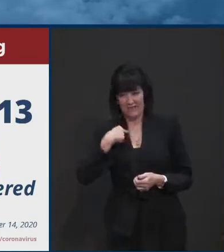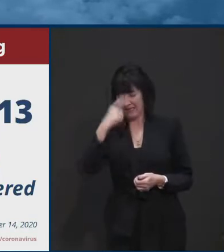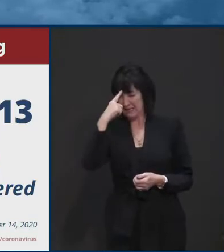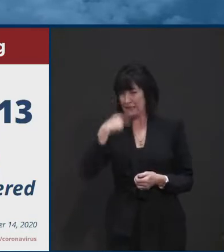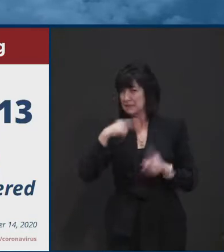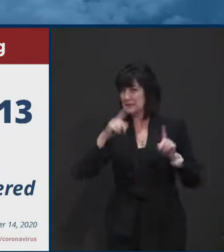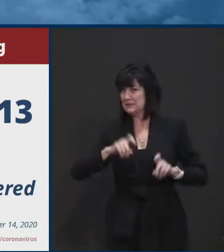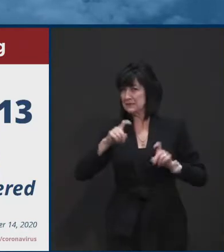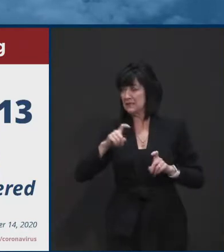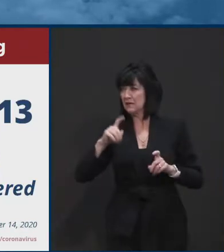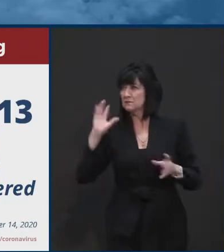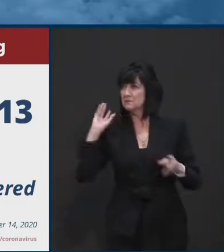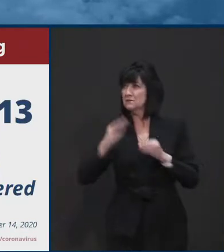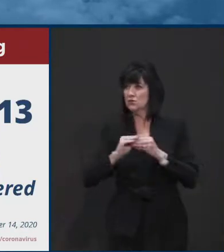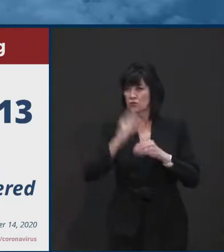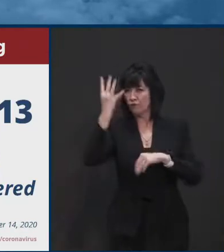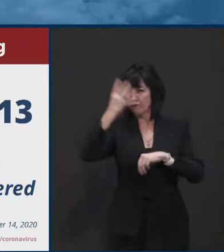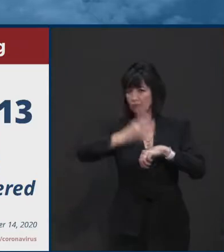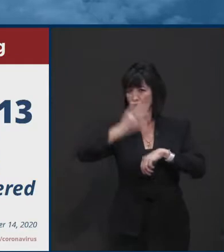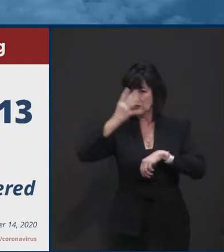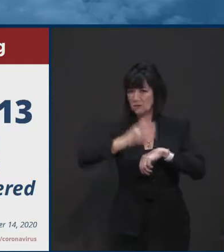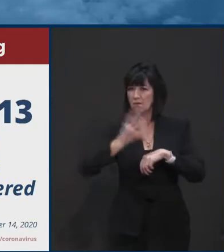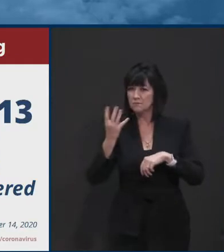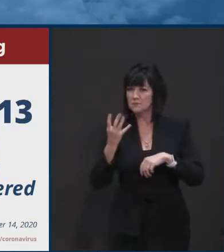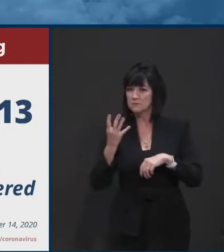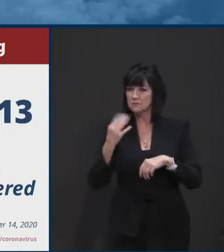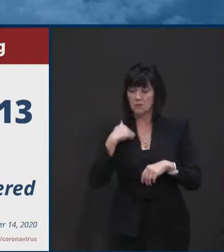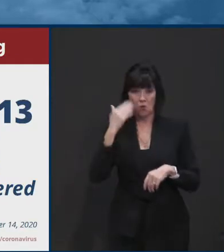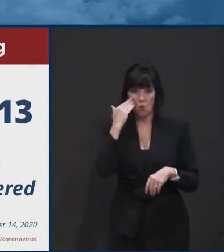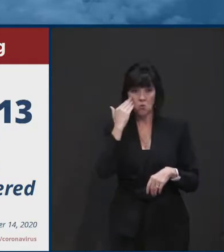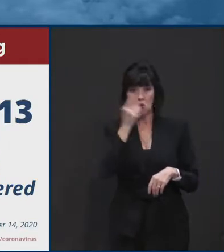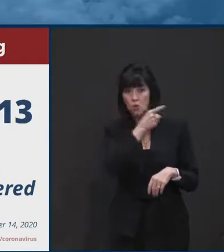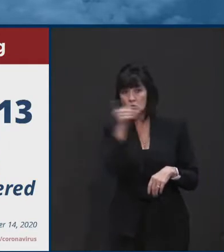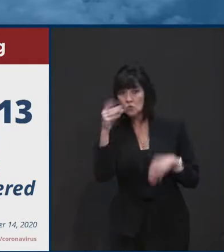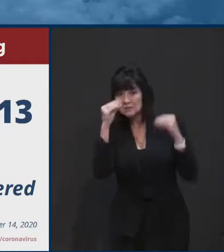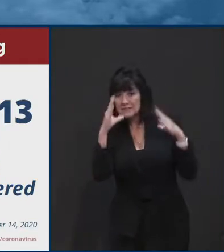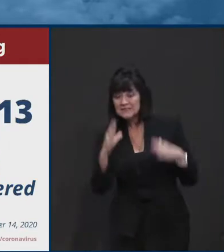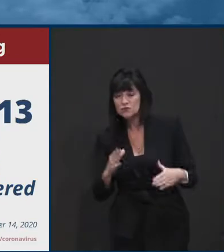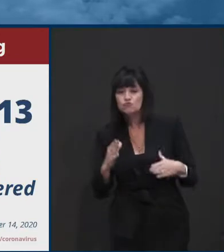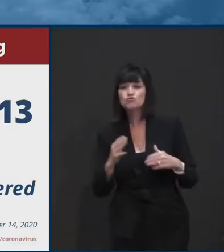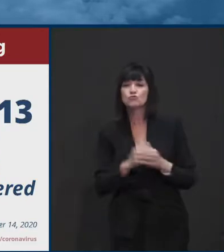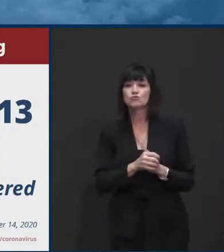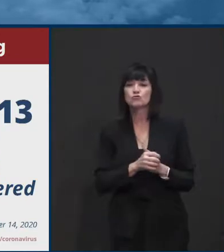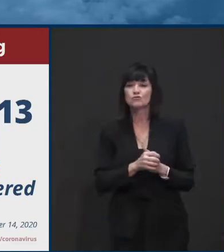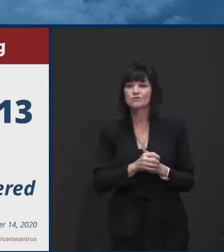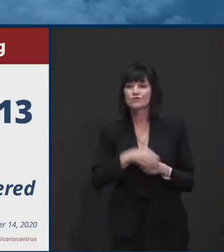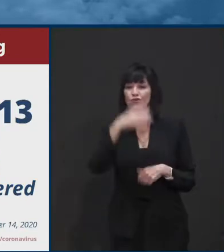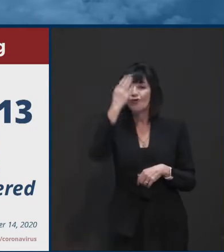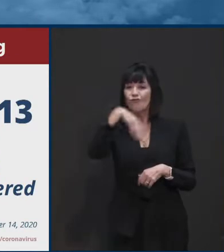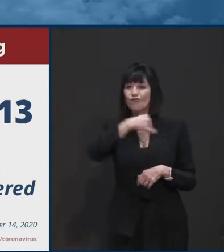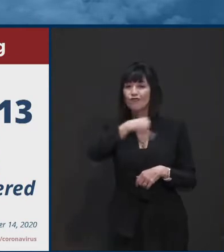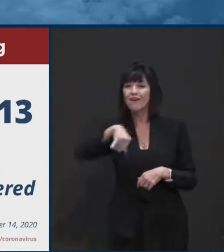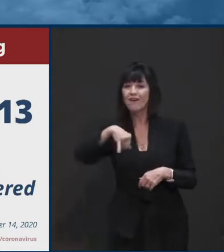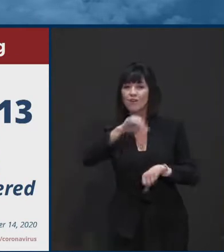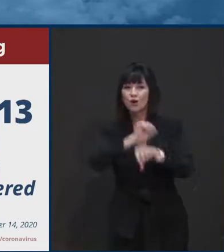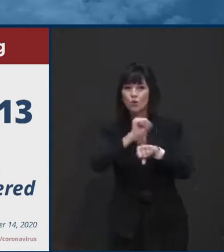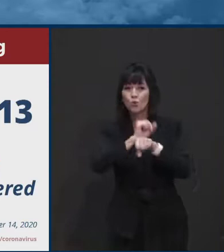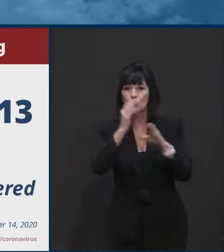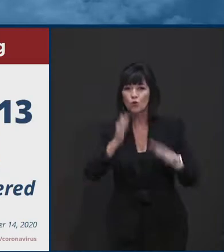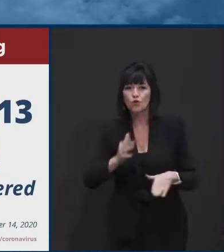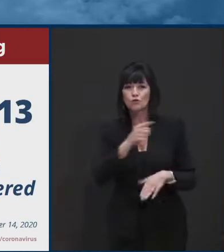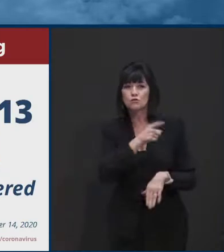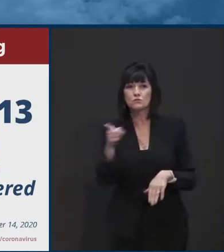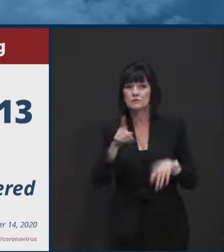that. And I know others, particularly teachers, first responders, health care workers, essential workers have been tested